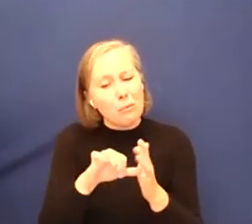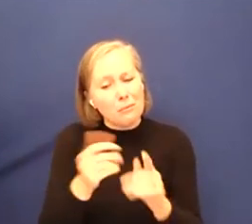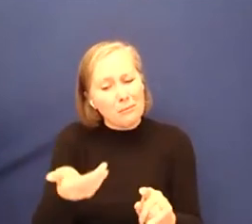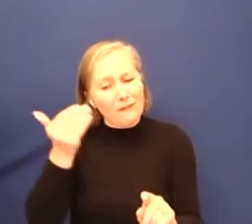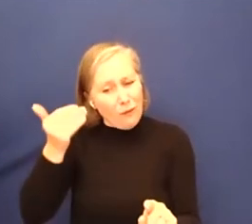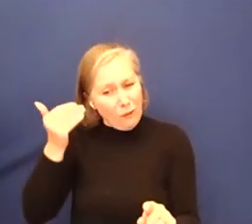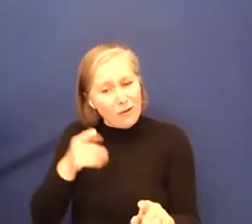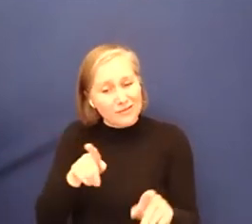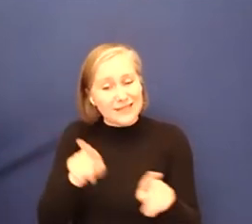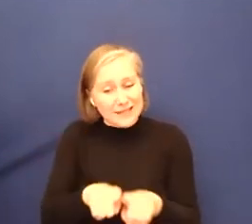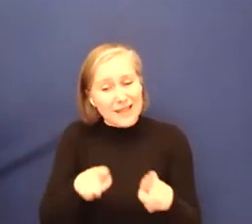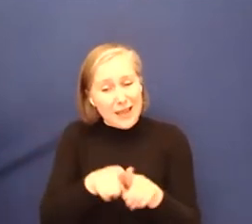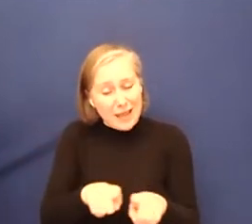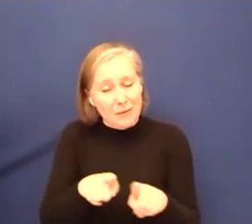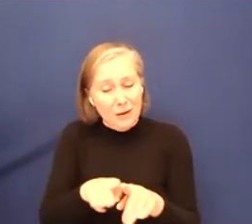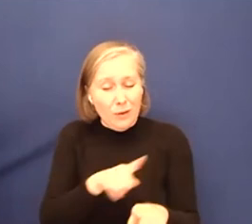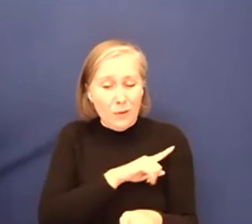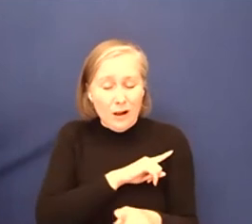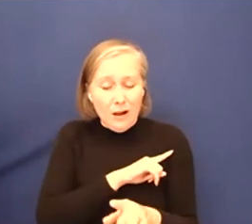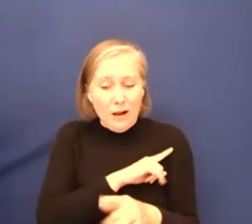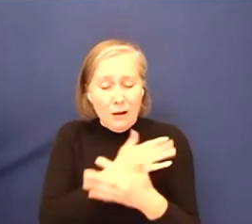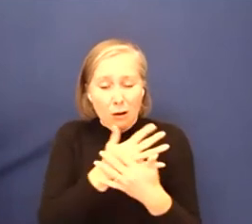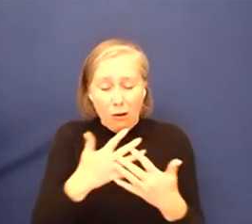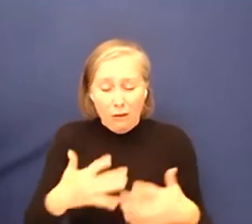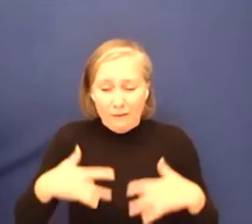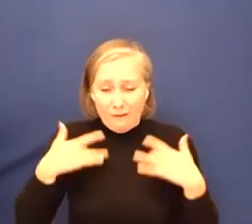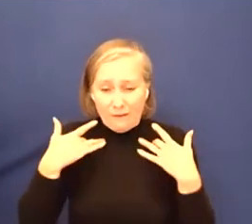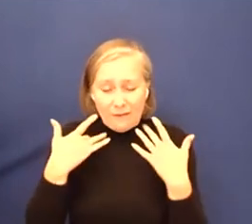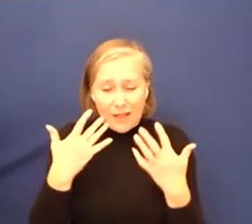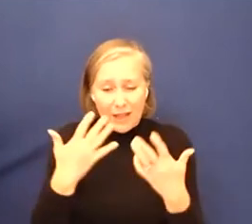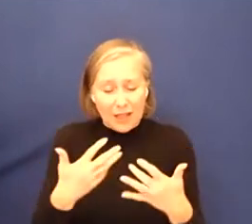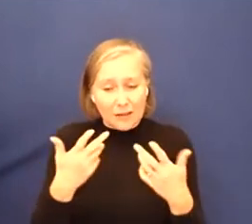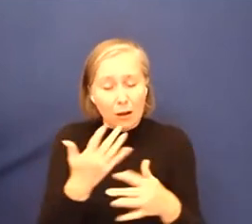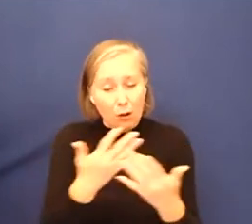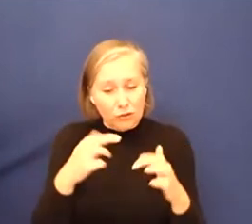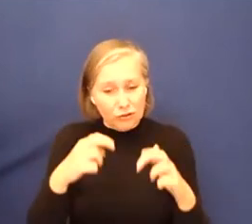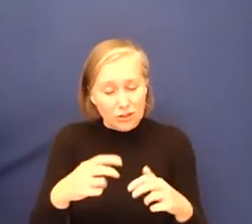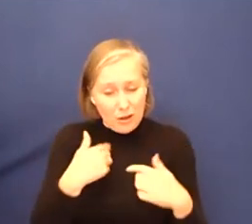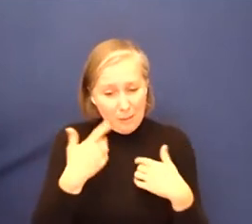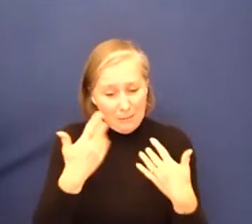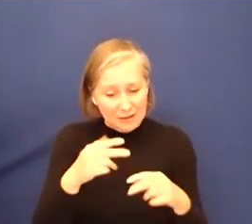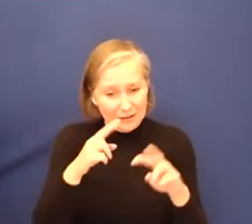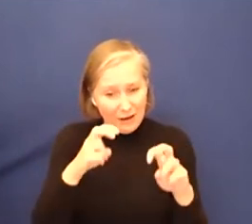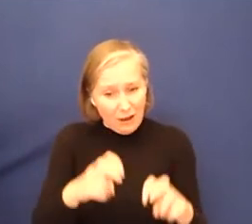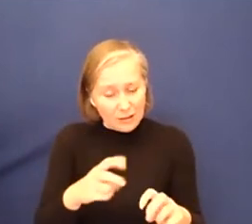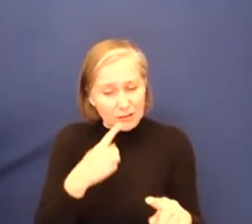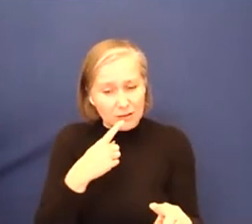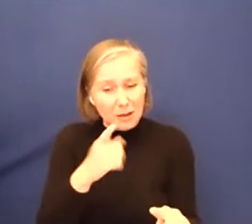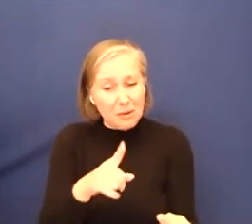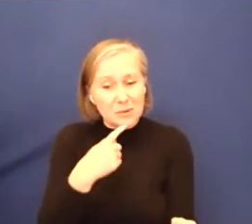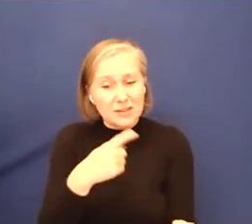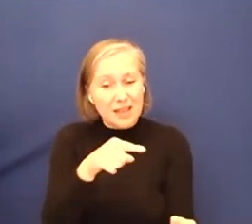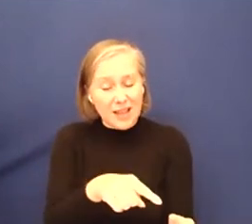a huge sort of sense and certainly some research I've done, you know, people talking about actually sometimes